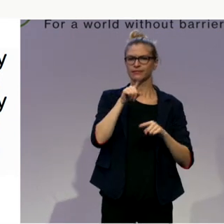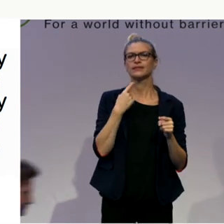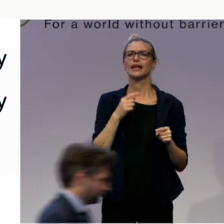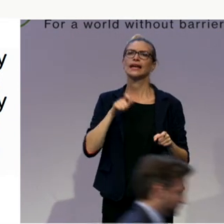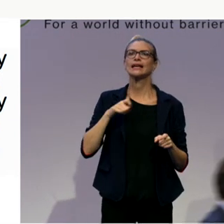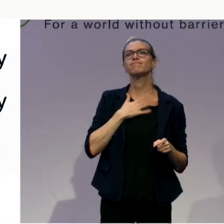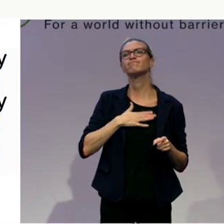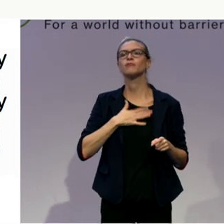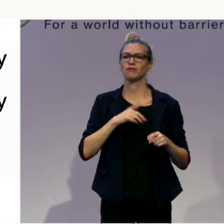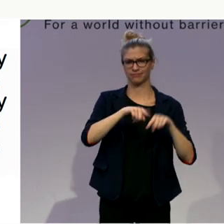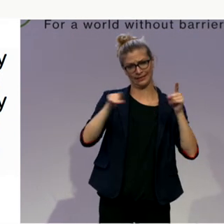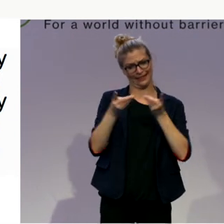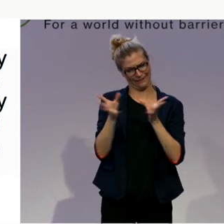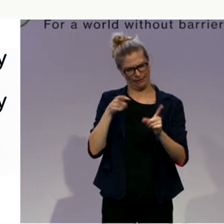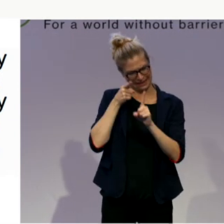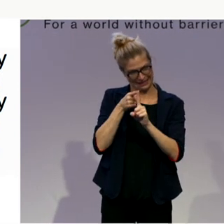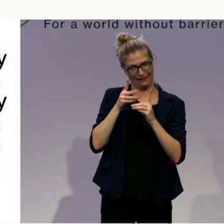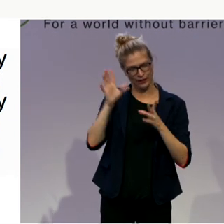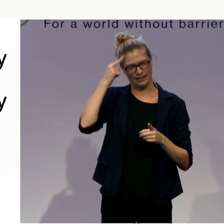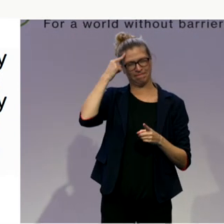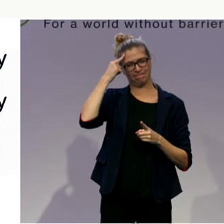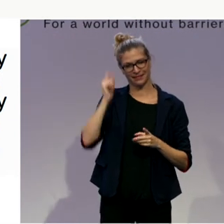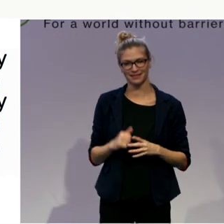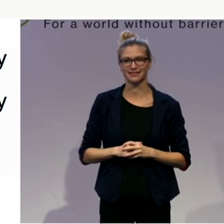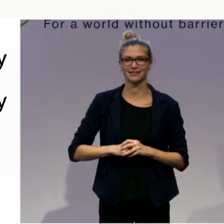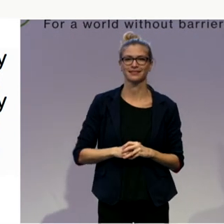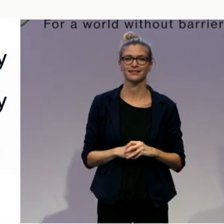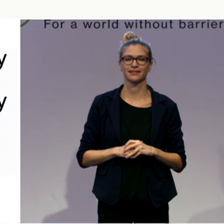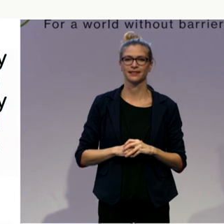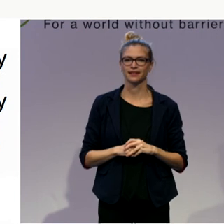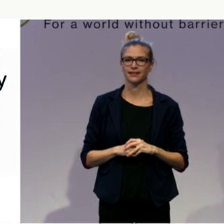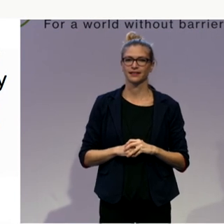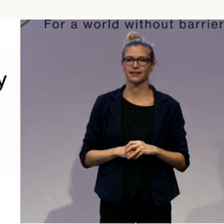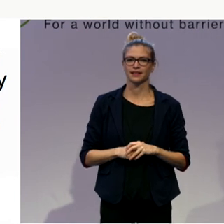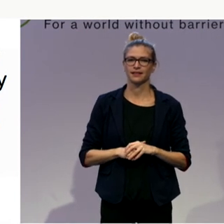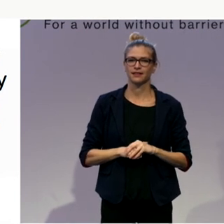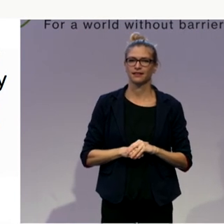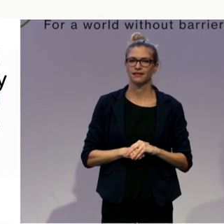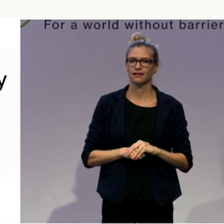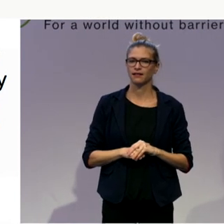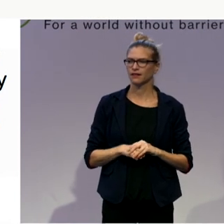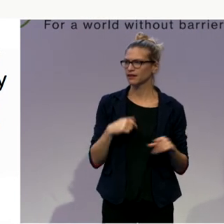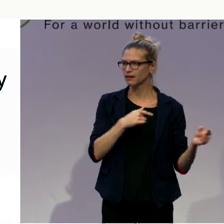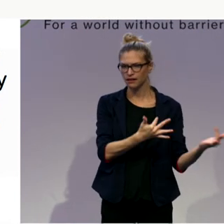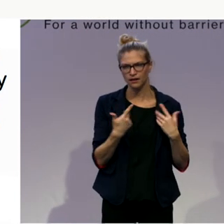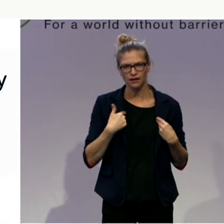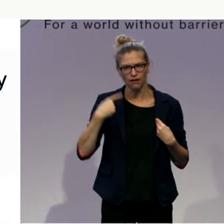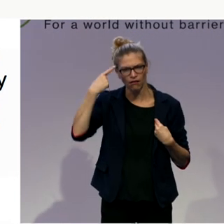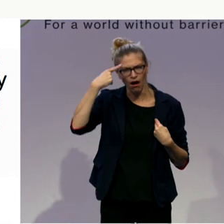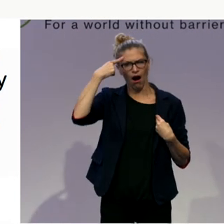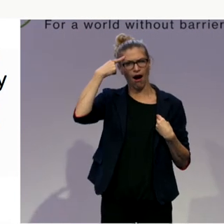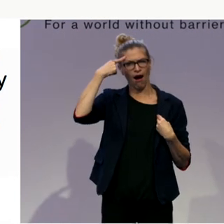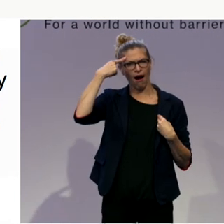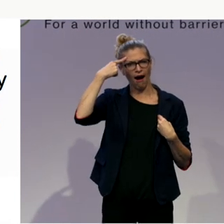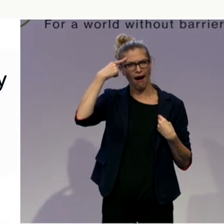and as I was sitting on the panel I was really aware because I wasn't supposed to be sitting on that panel